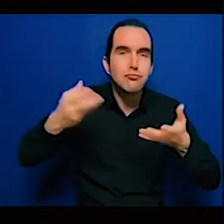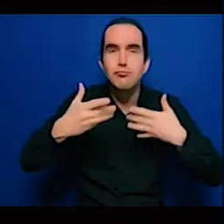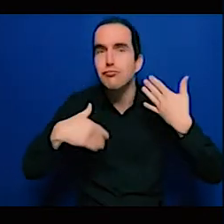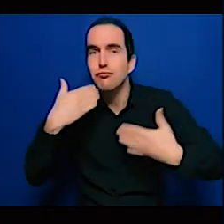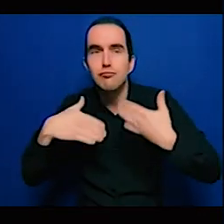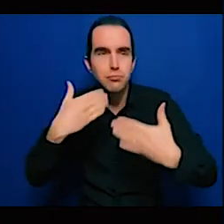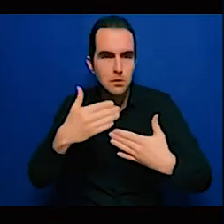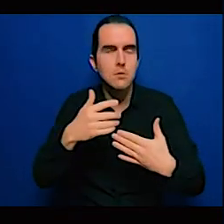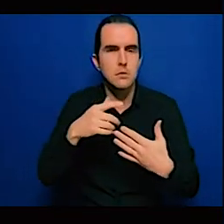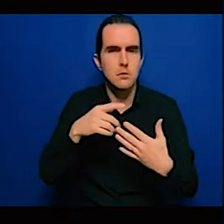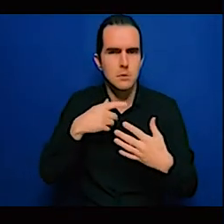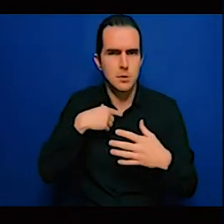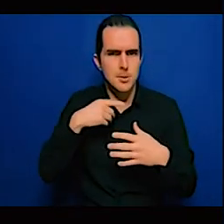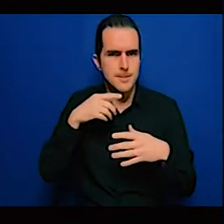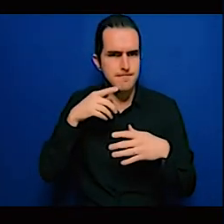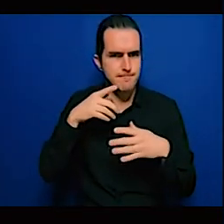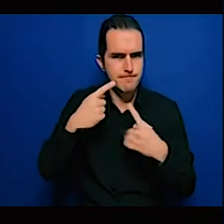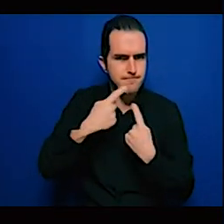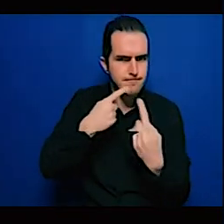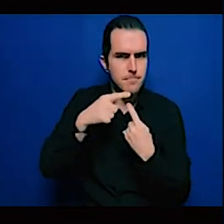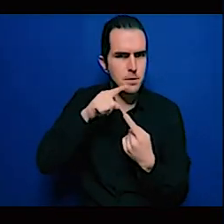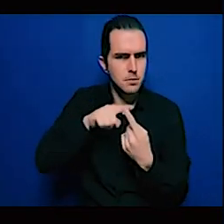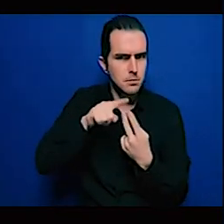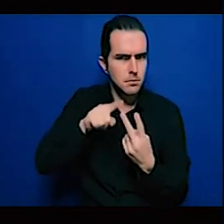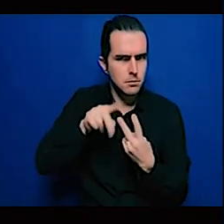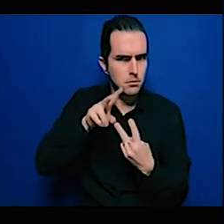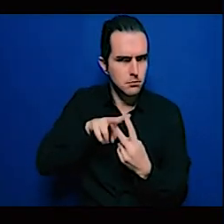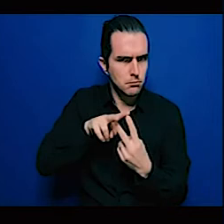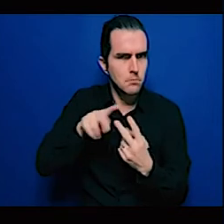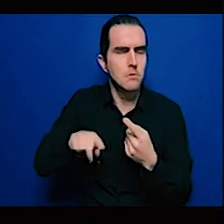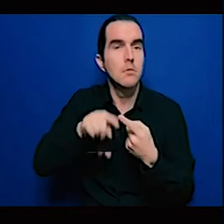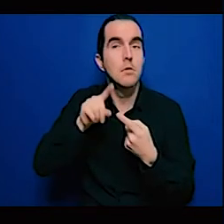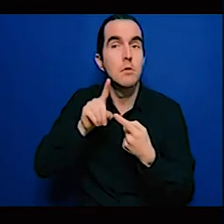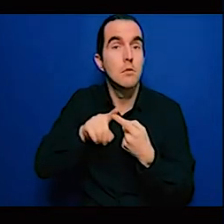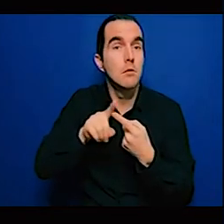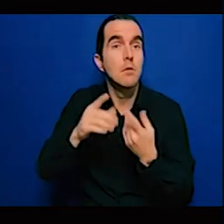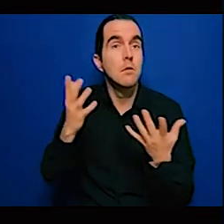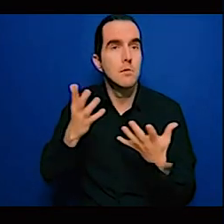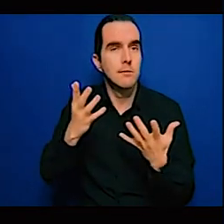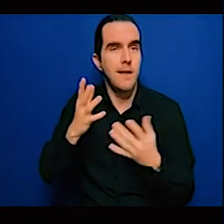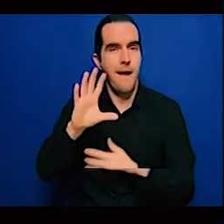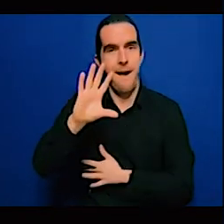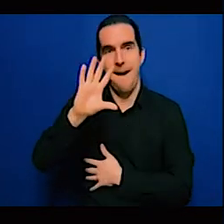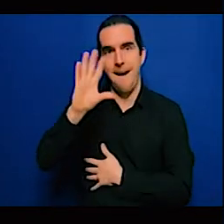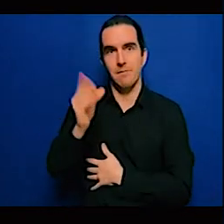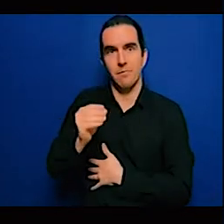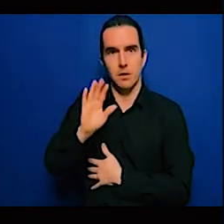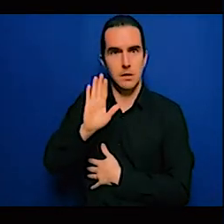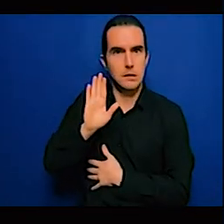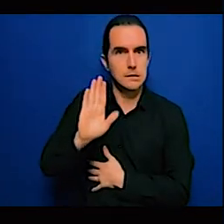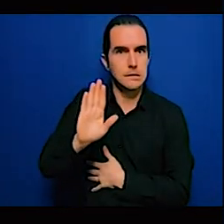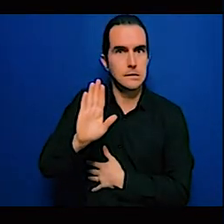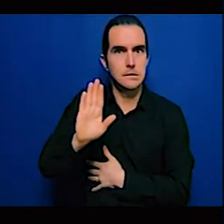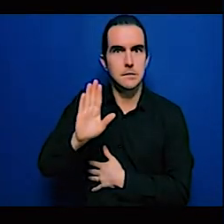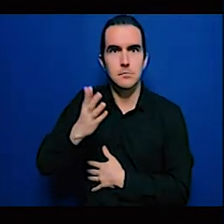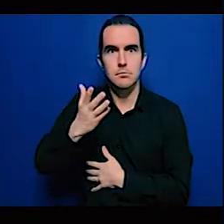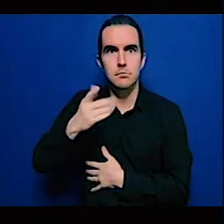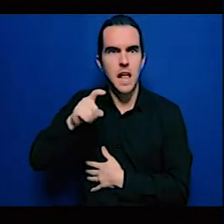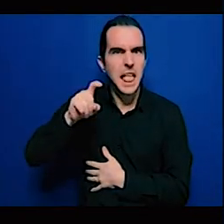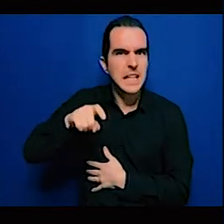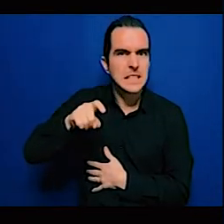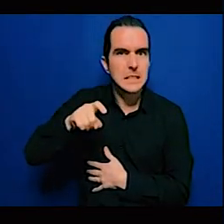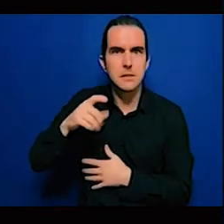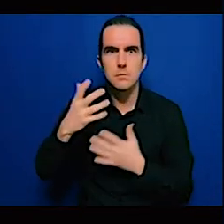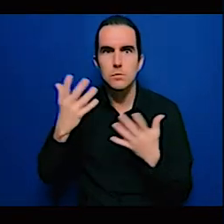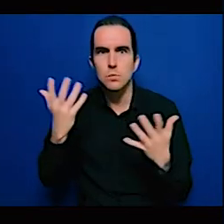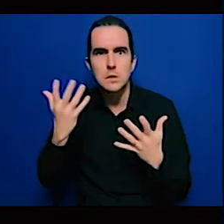negotiations are happening at COP right now, we are calling for a differentiated and just transition. The second part